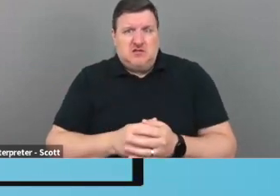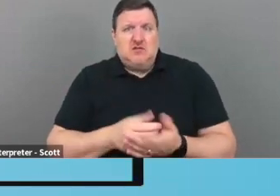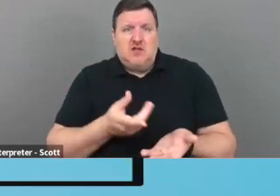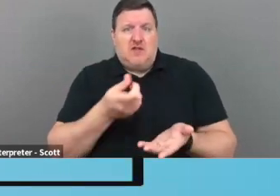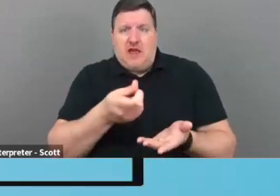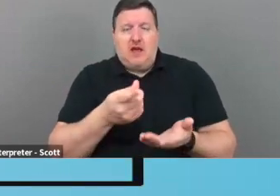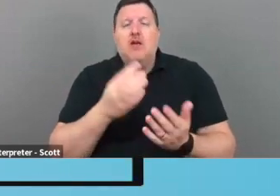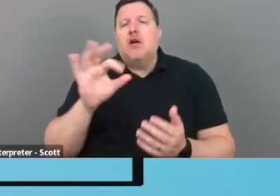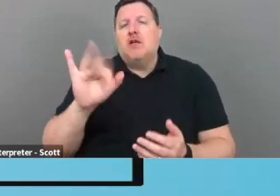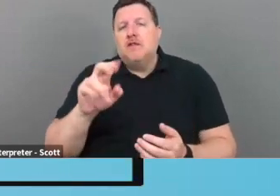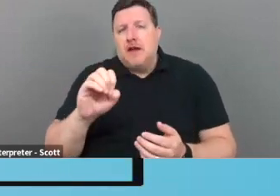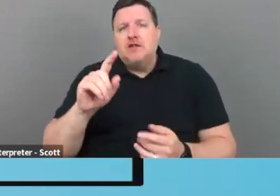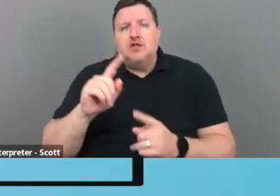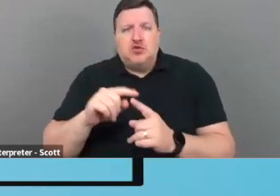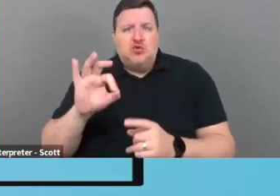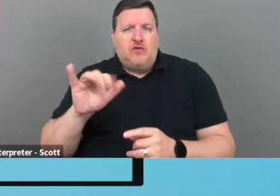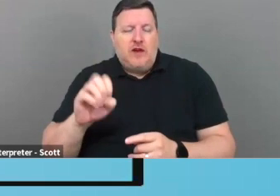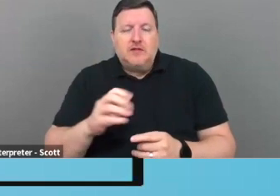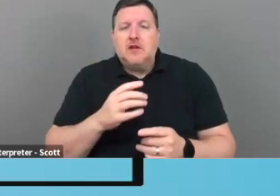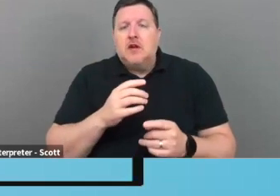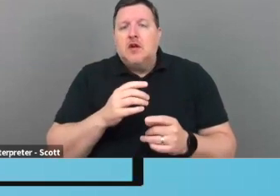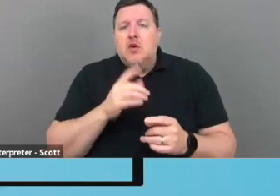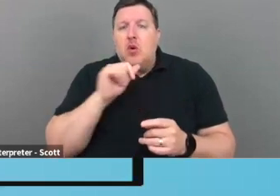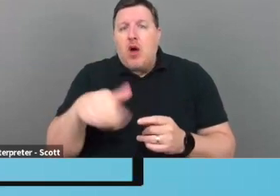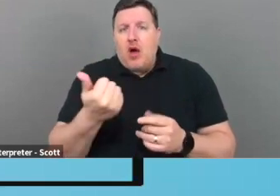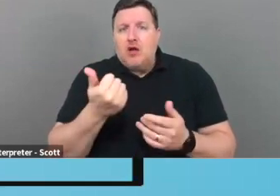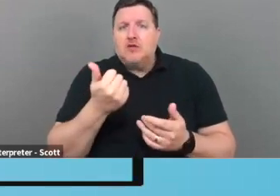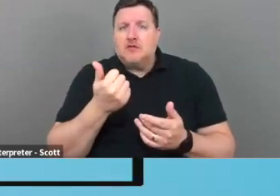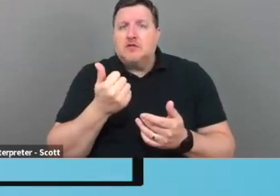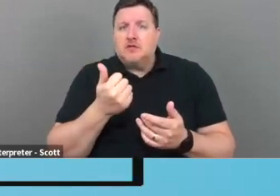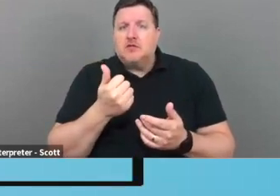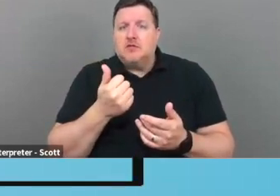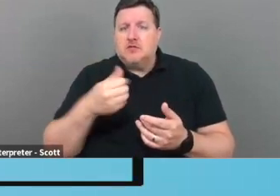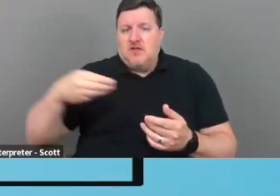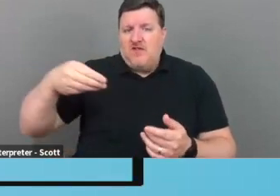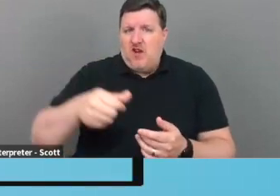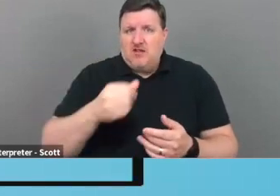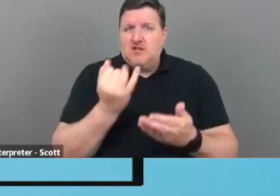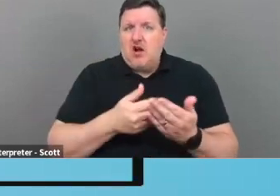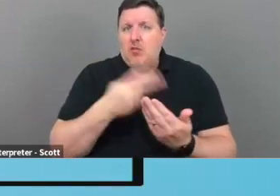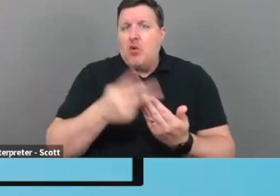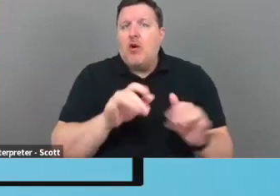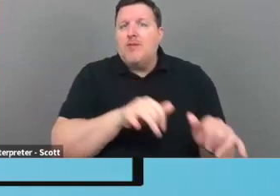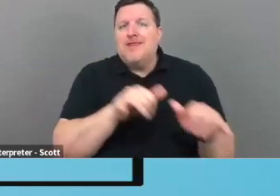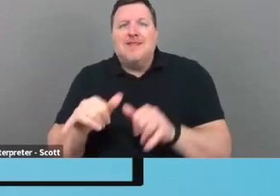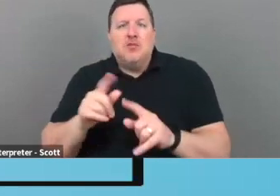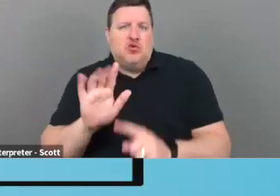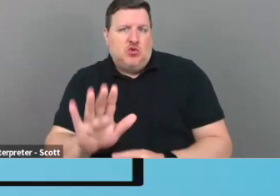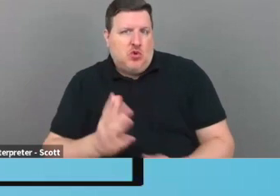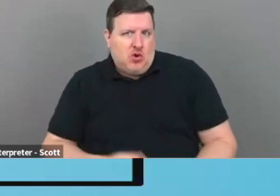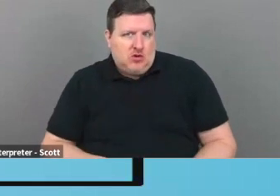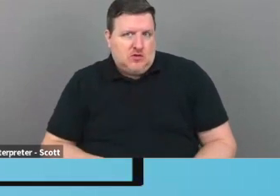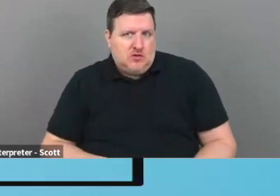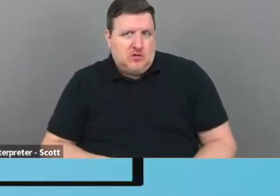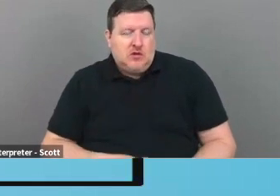funders. Who, who else funds arts education programs that you are, that are similar to yours? If they're